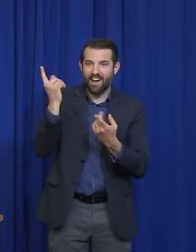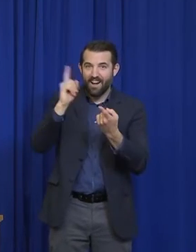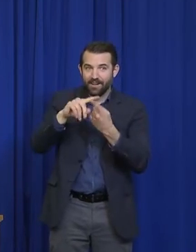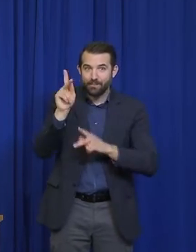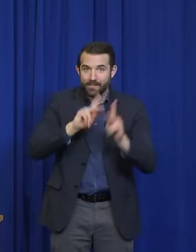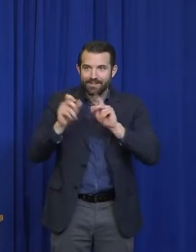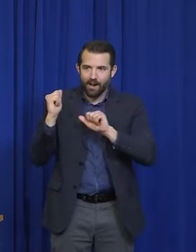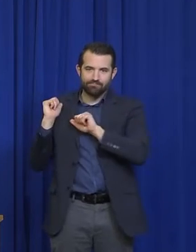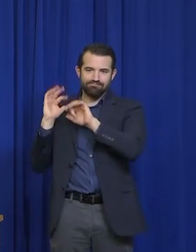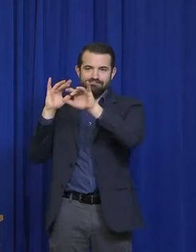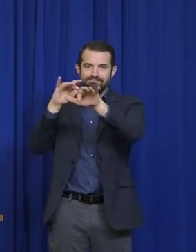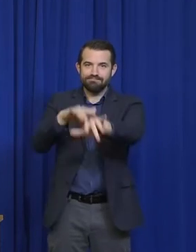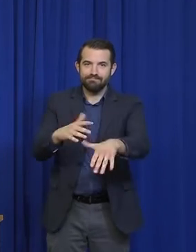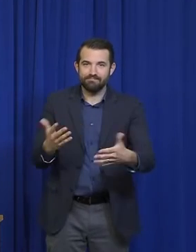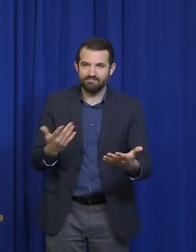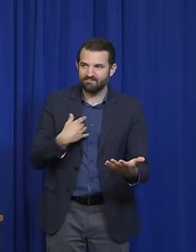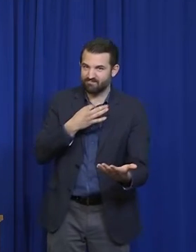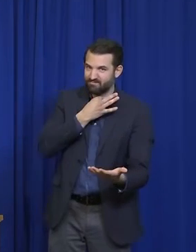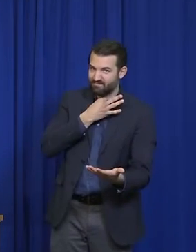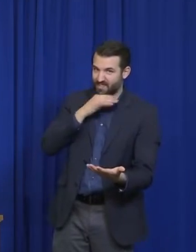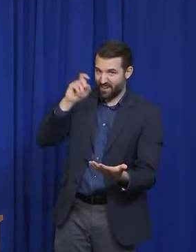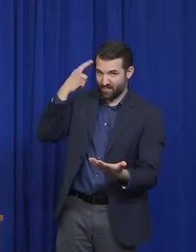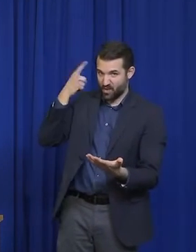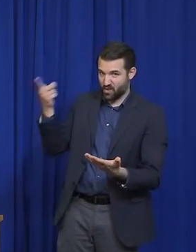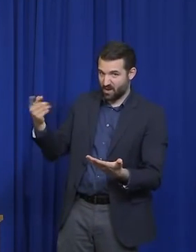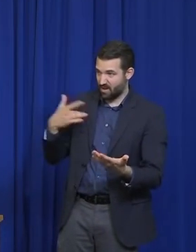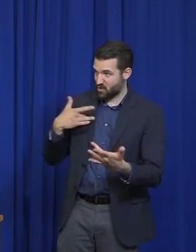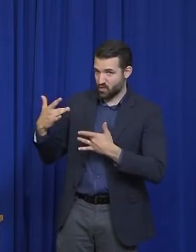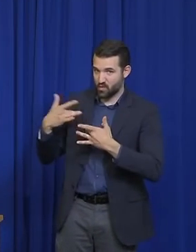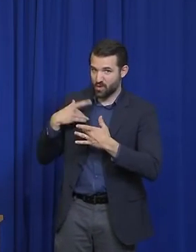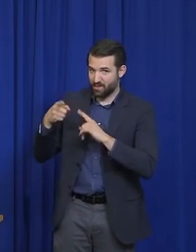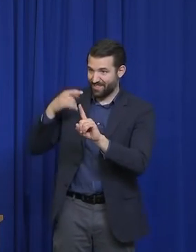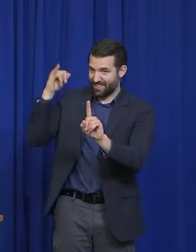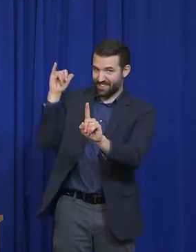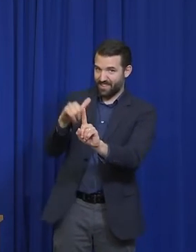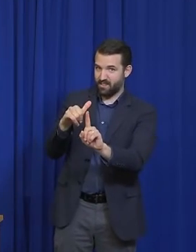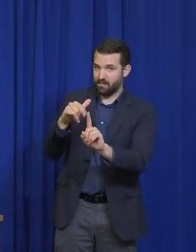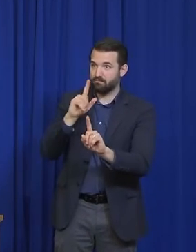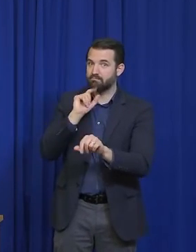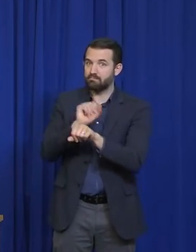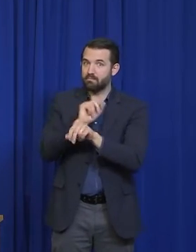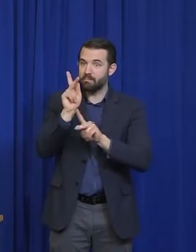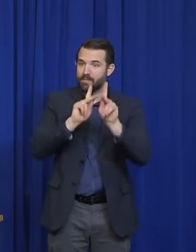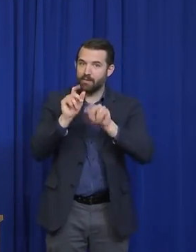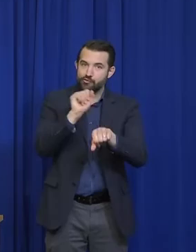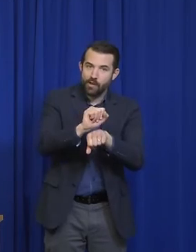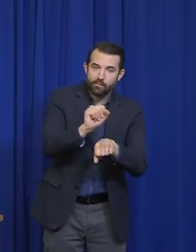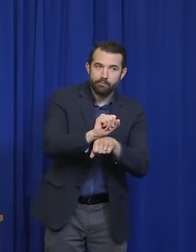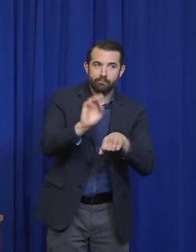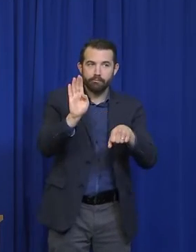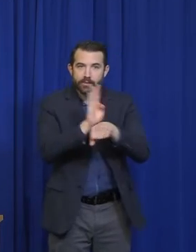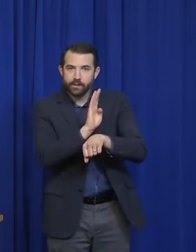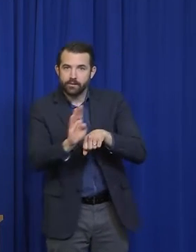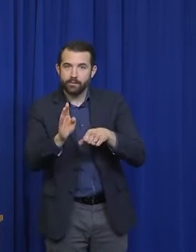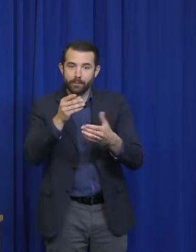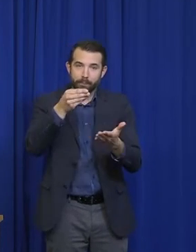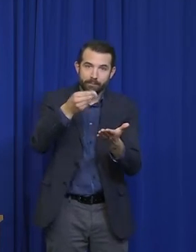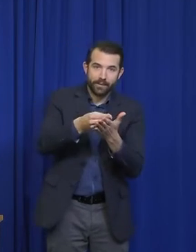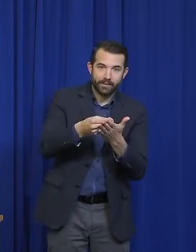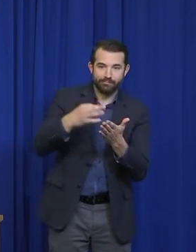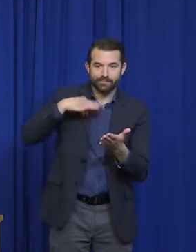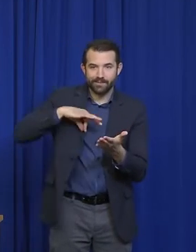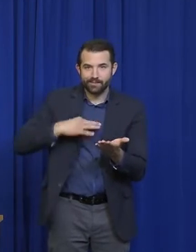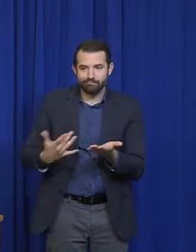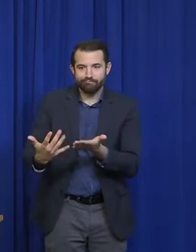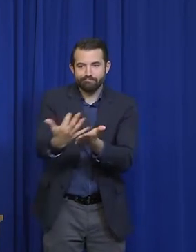worried are you, Governor, about that in terms of people's jobs, people's businesses, income to the state and all that? But the